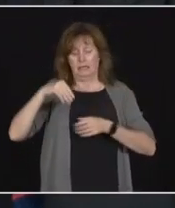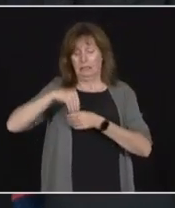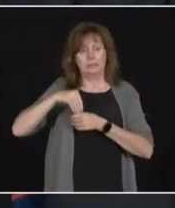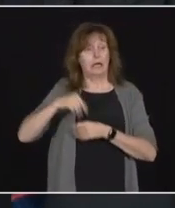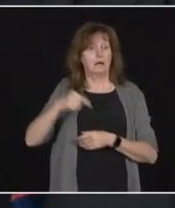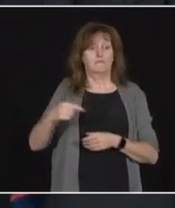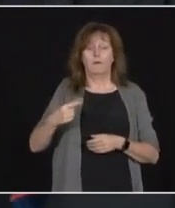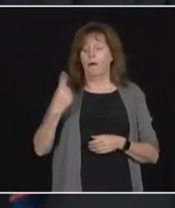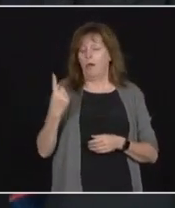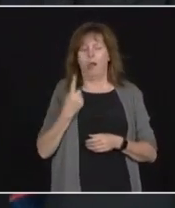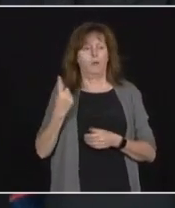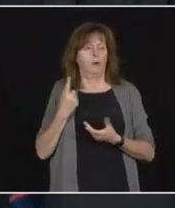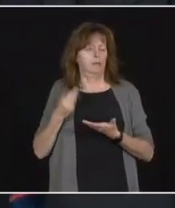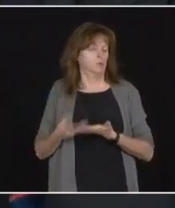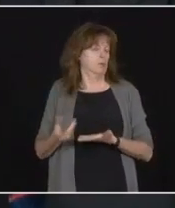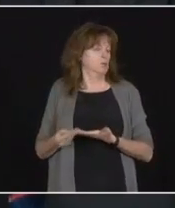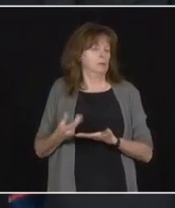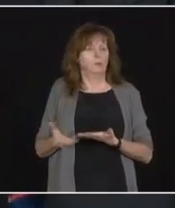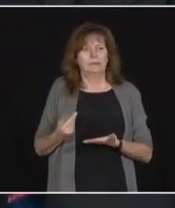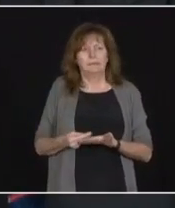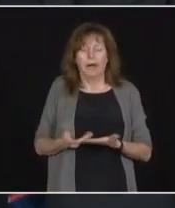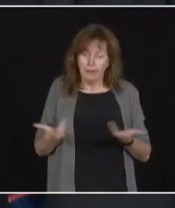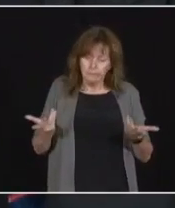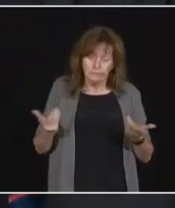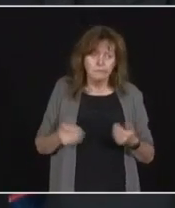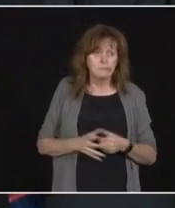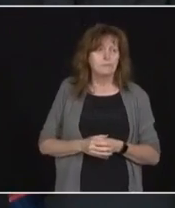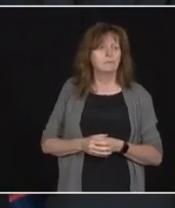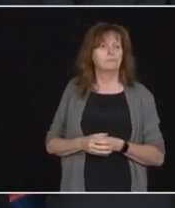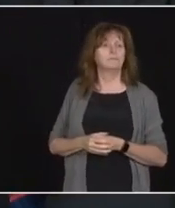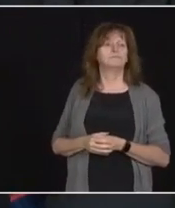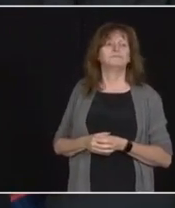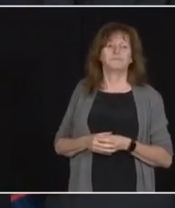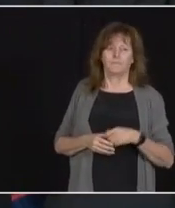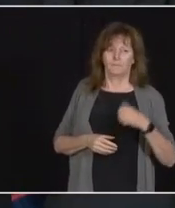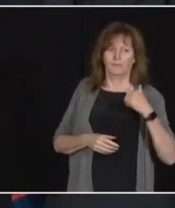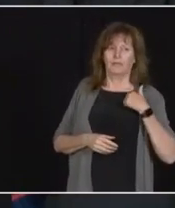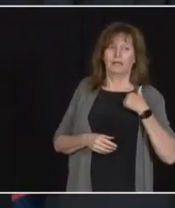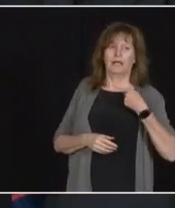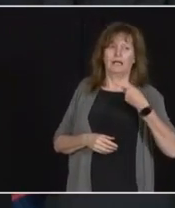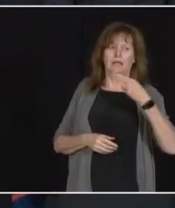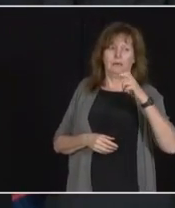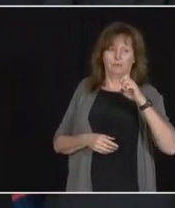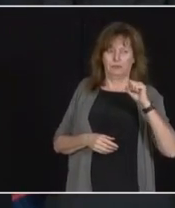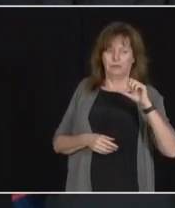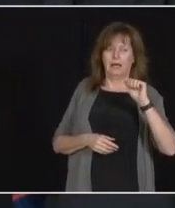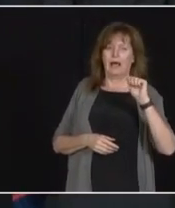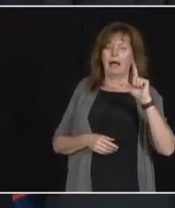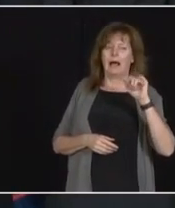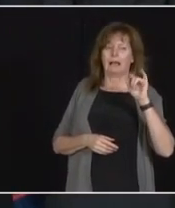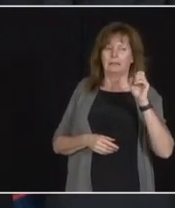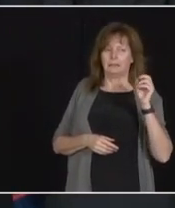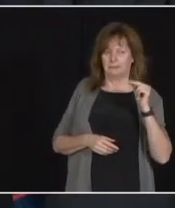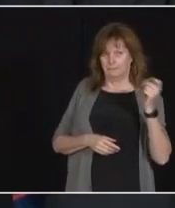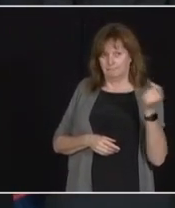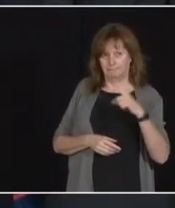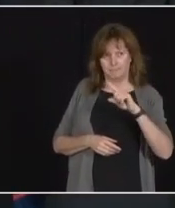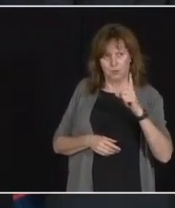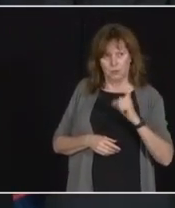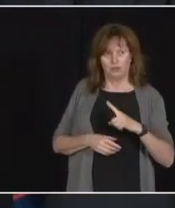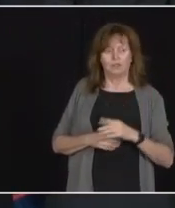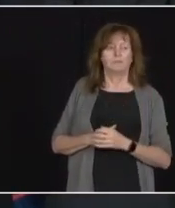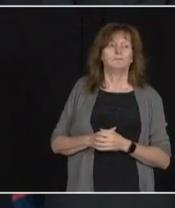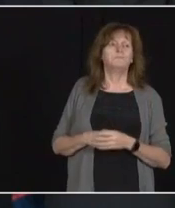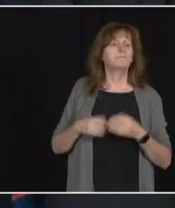comes from Alison Jones from the Canadian press. Please go ahead. Hi, Alison. Hi, premier. On today's announcement,